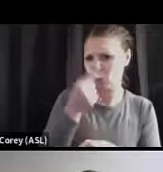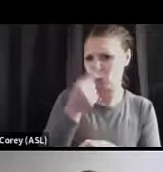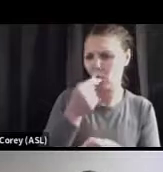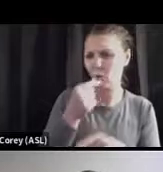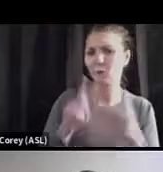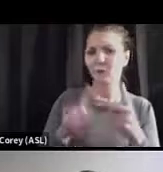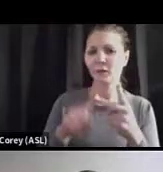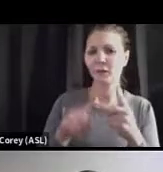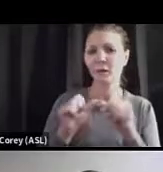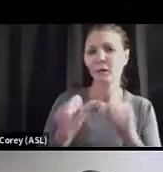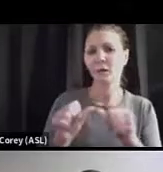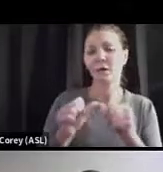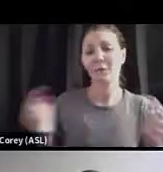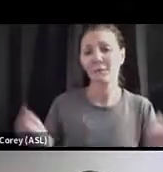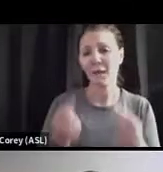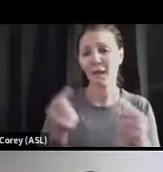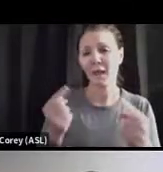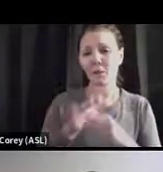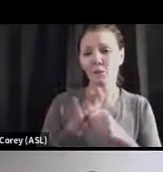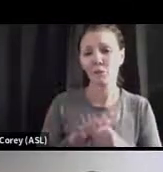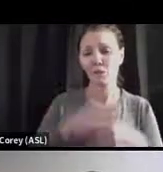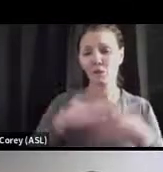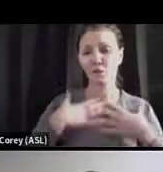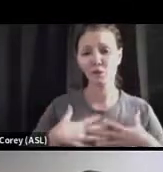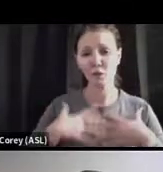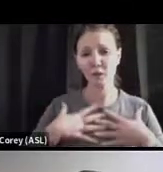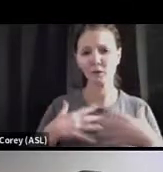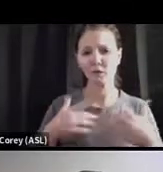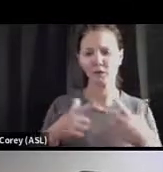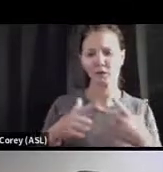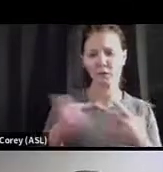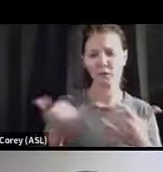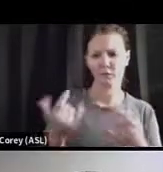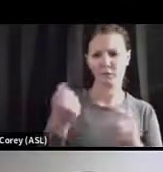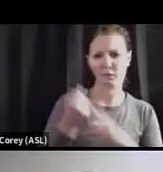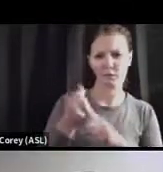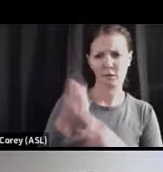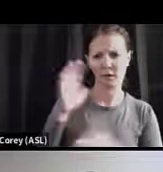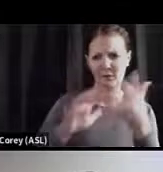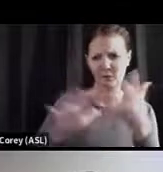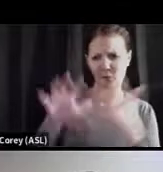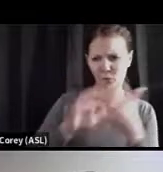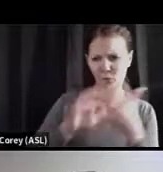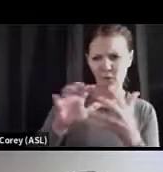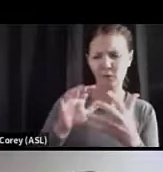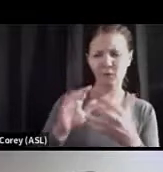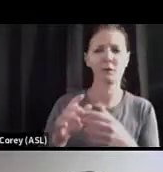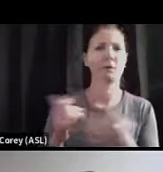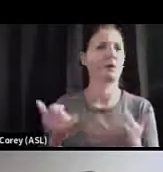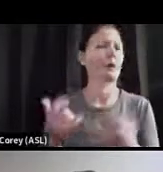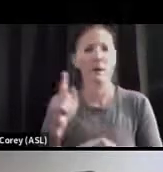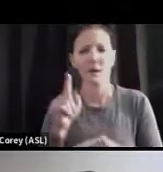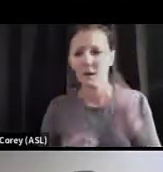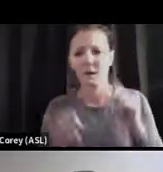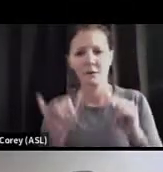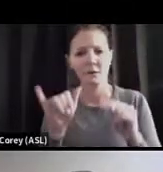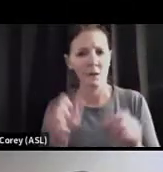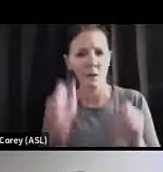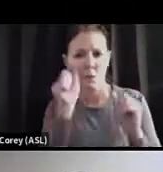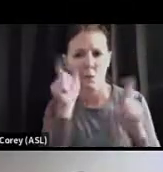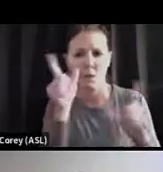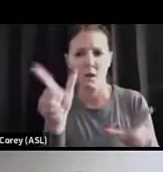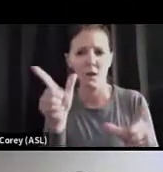or pressure in your chest, new onset confusion, inability to stay awake or to stay up,